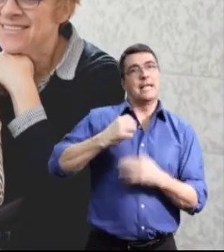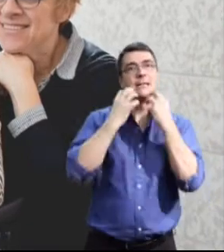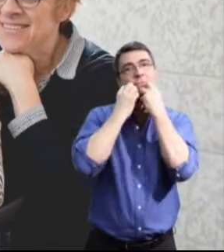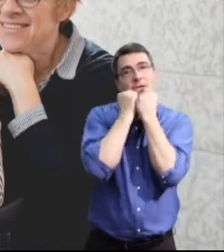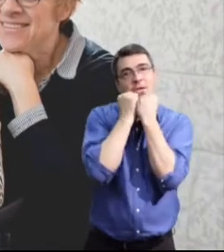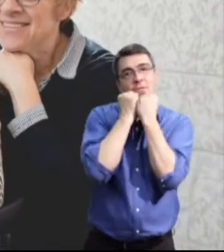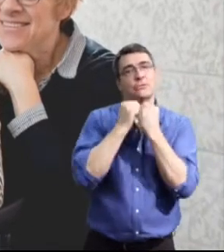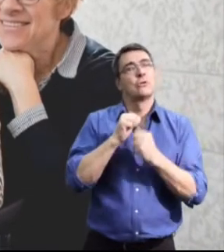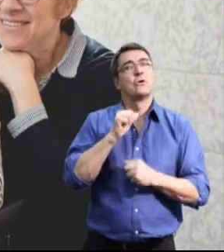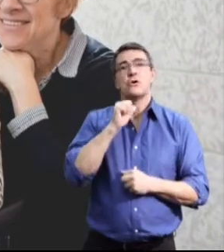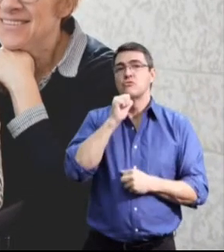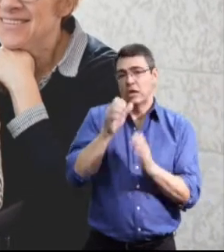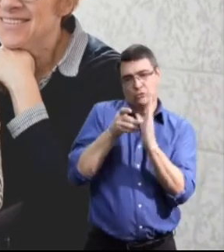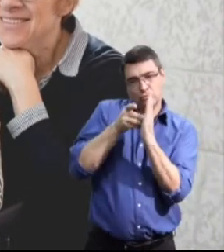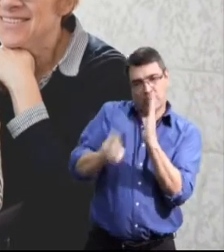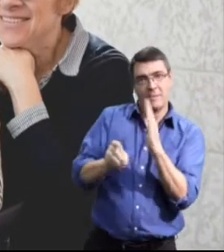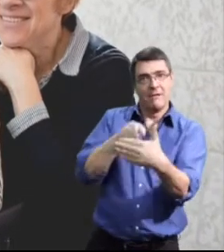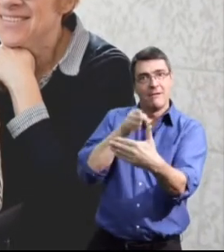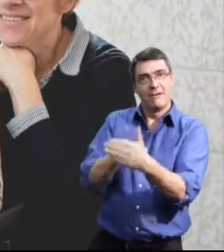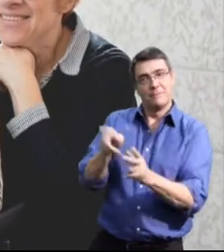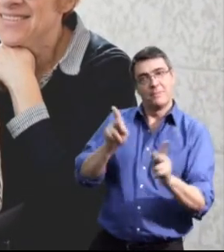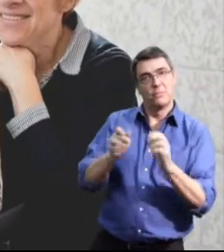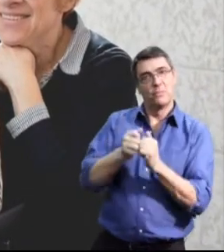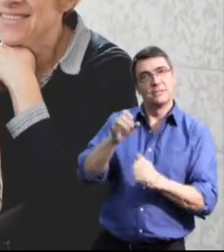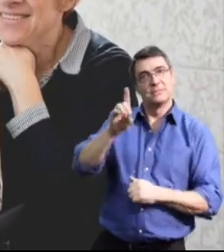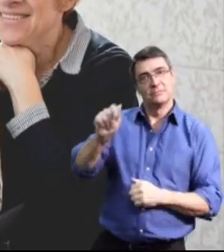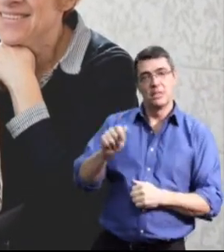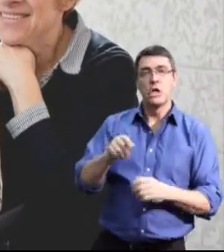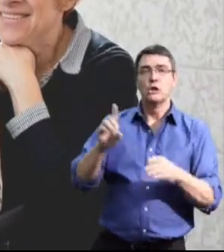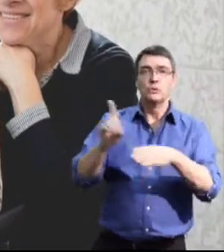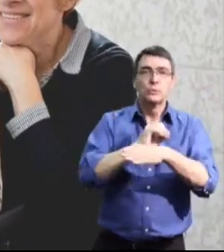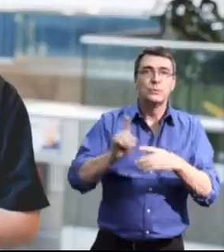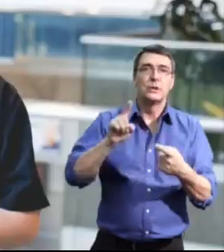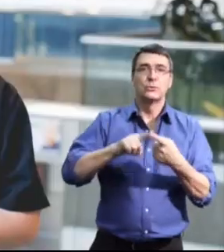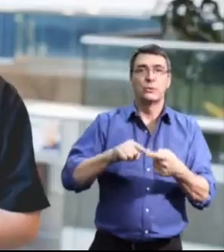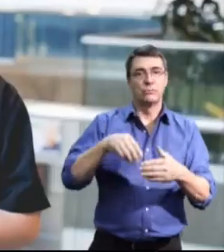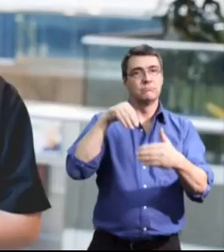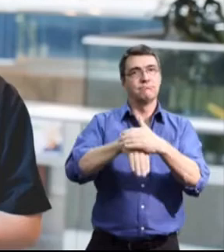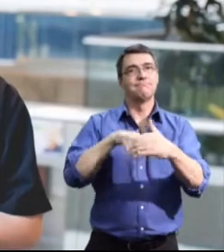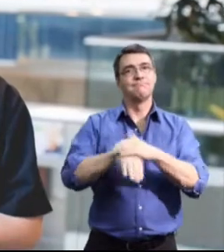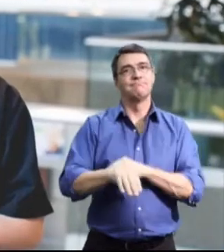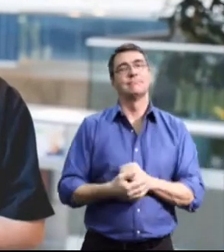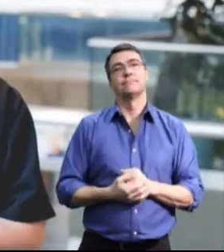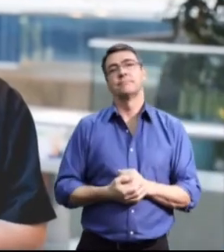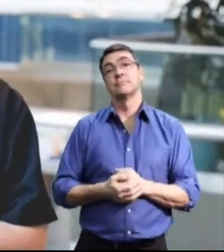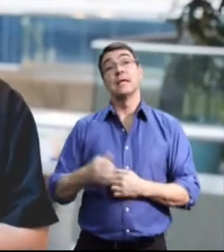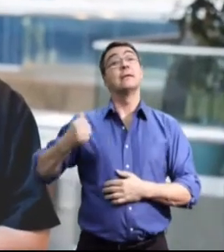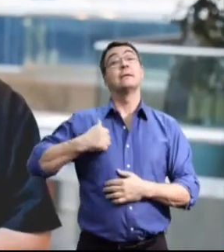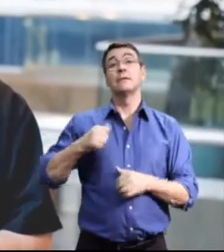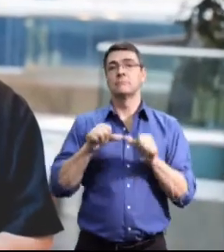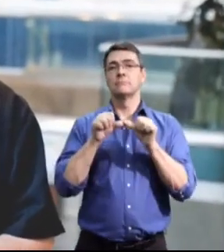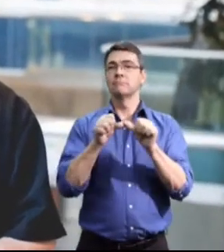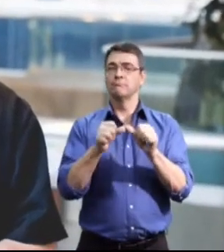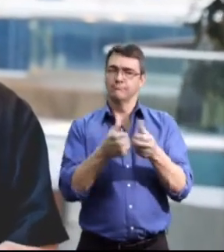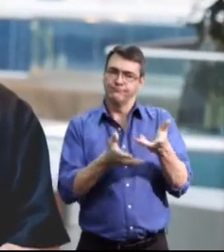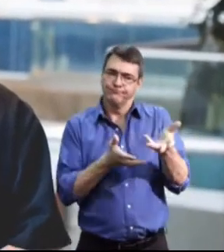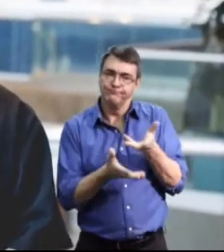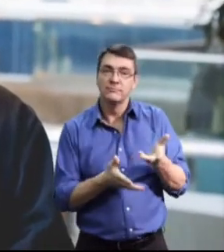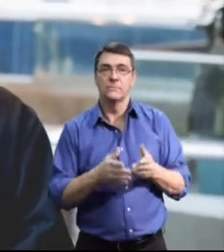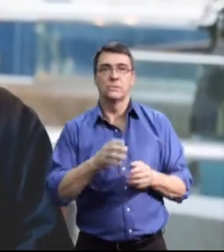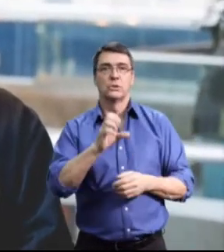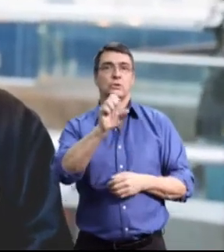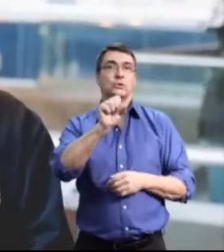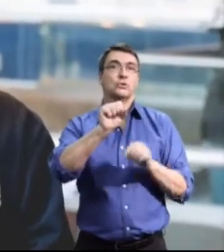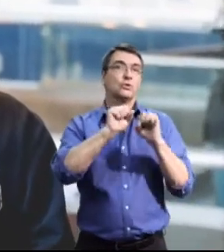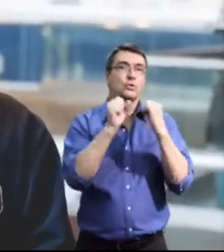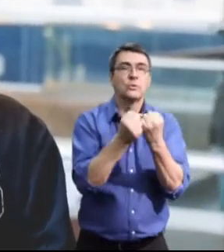non-discrimination and the duty to accommodate. Canada continues to address the social and economic